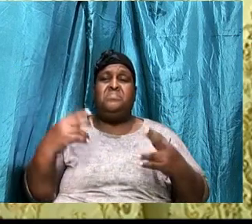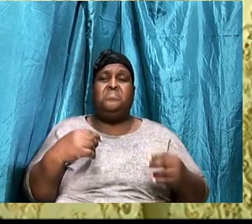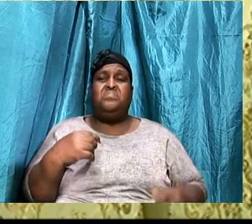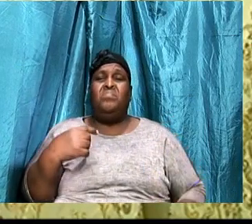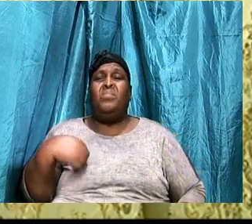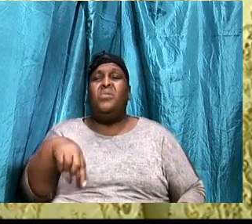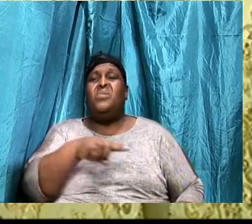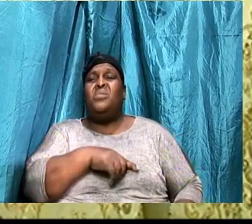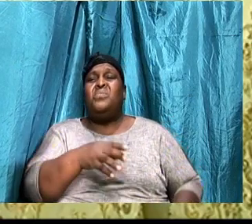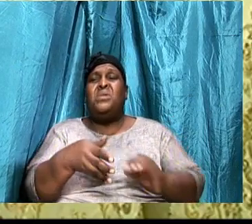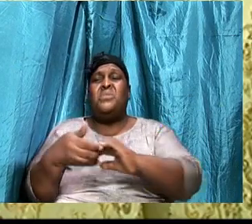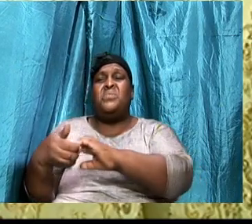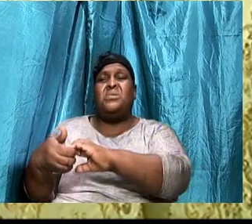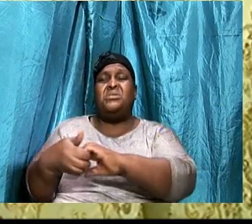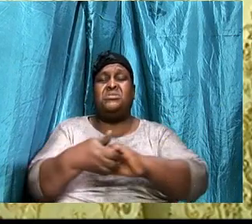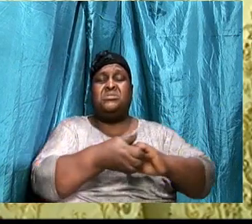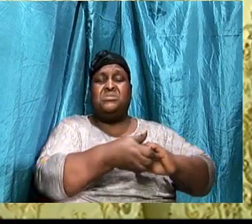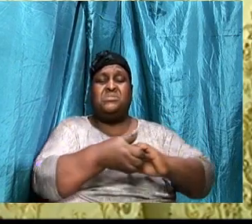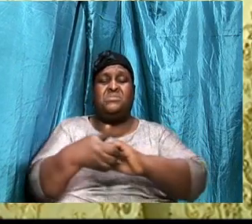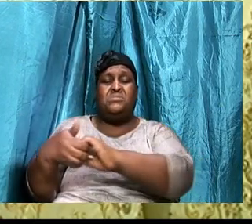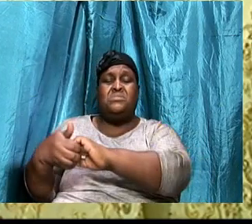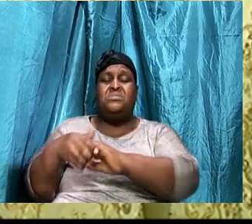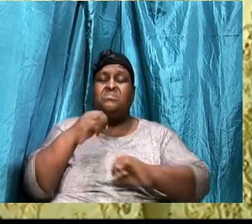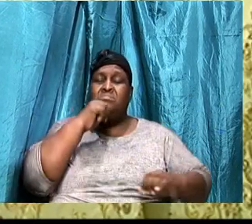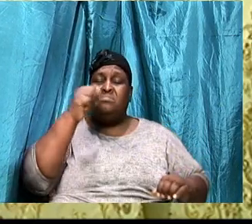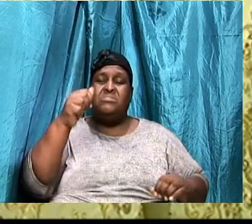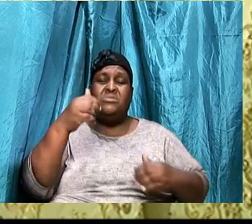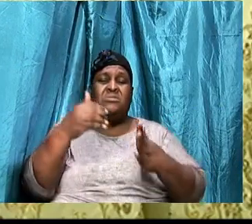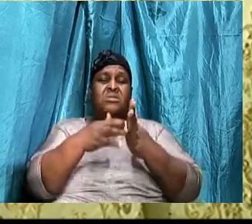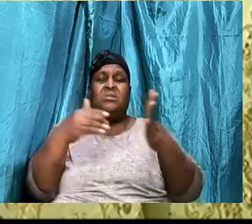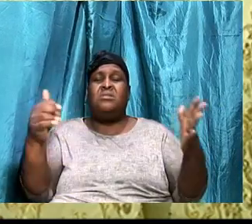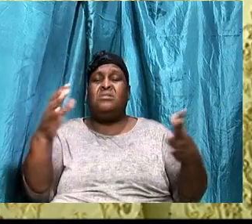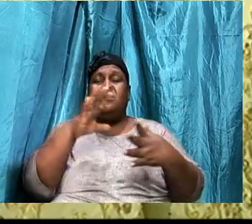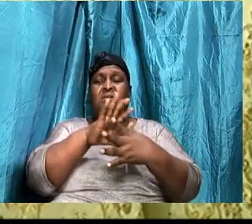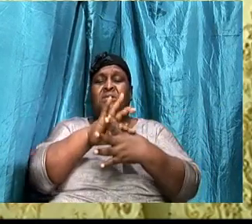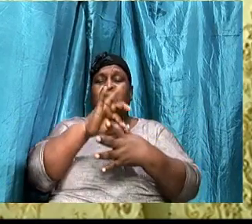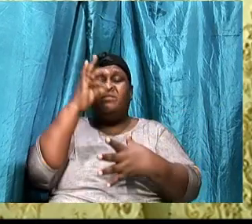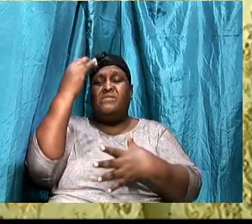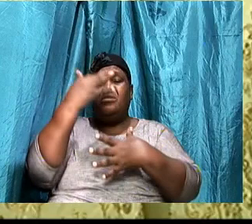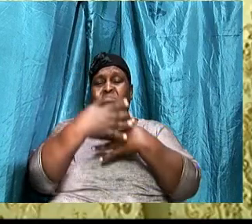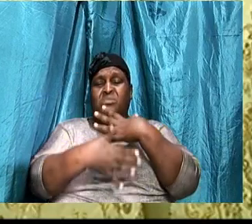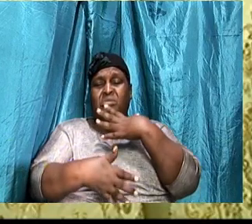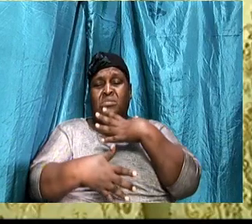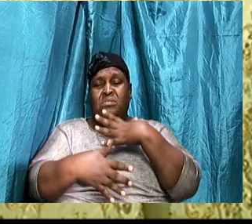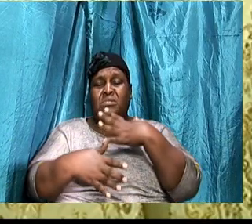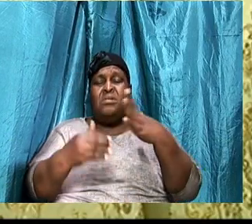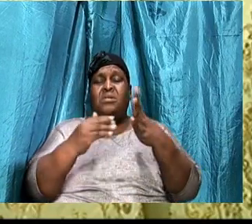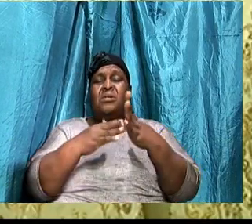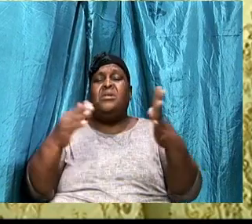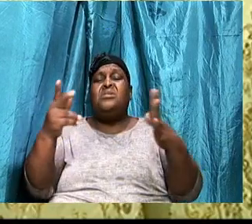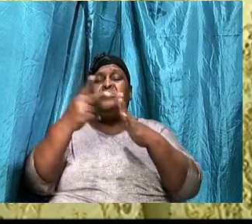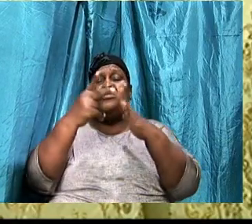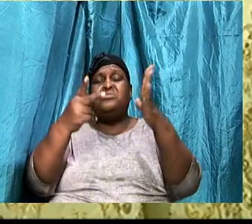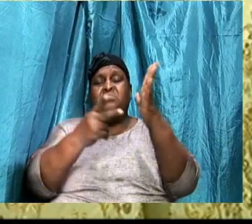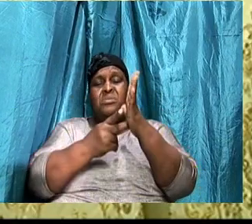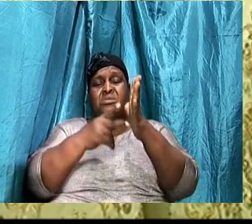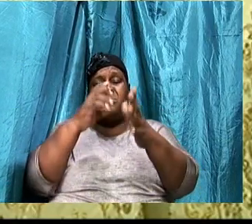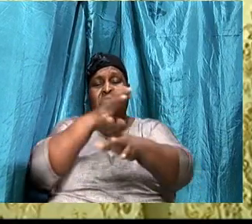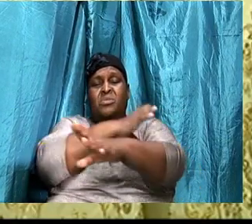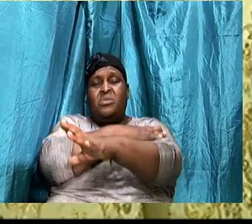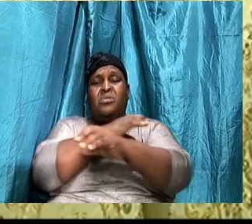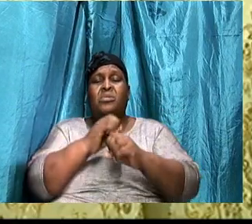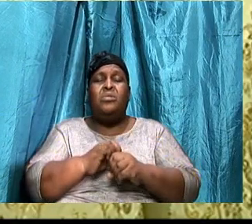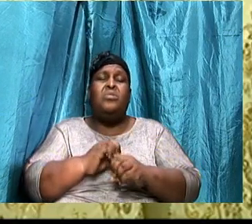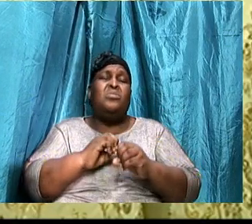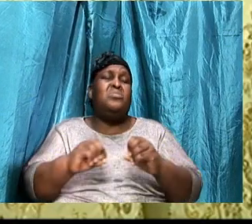wrestle not against flesh and blood, but against principalities and powers. But we do not look